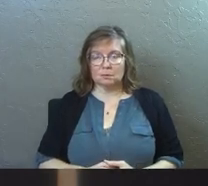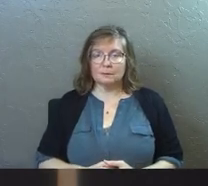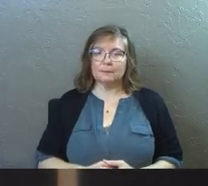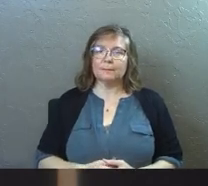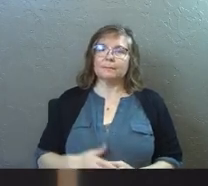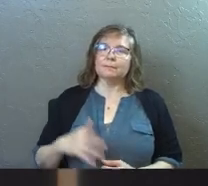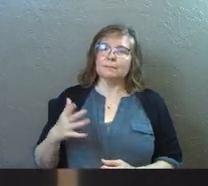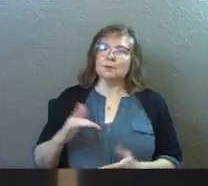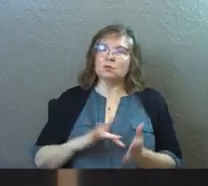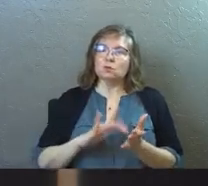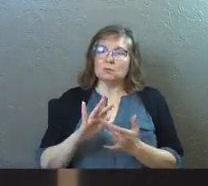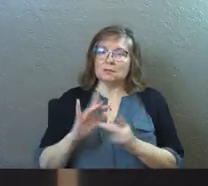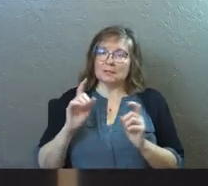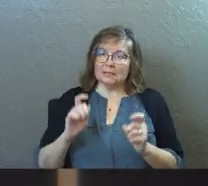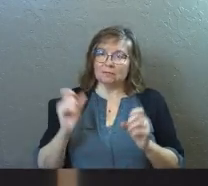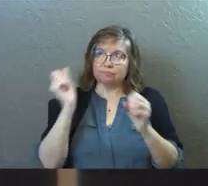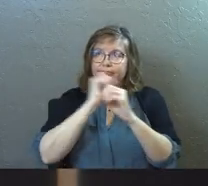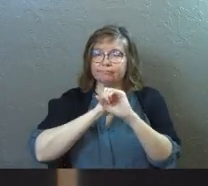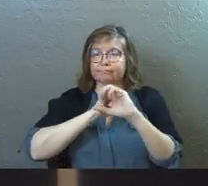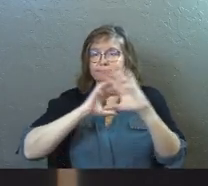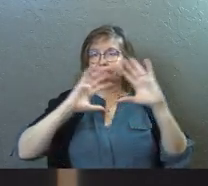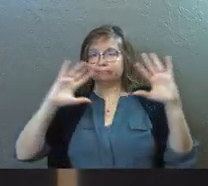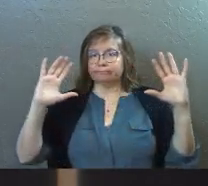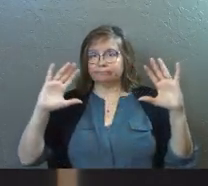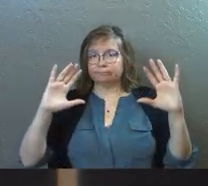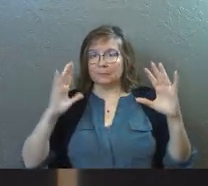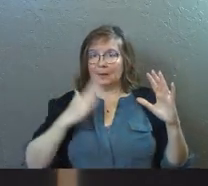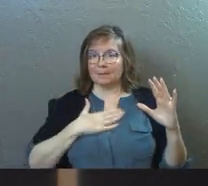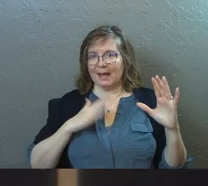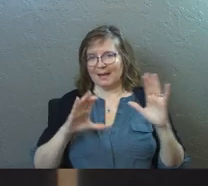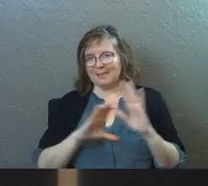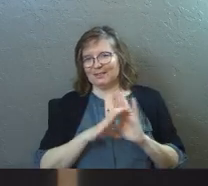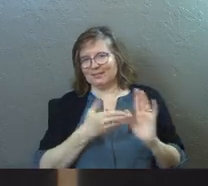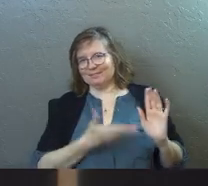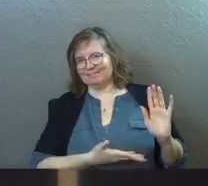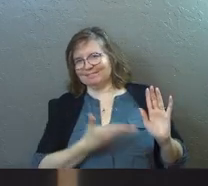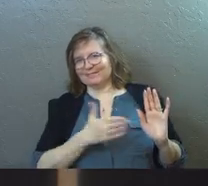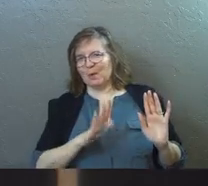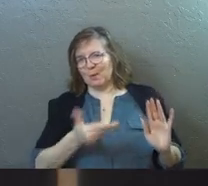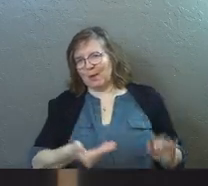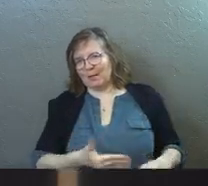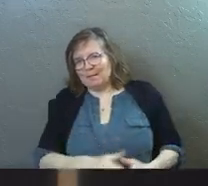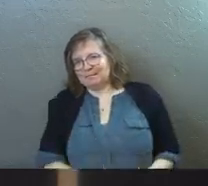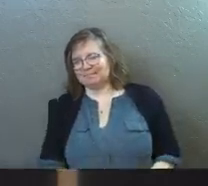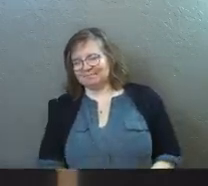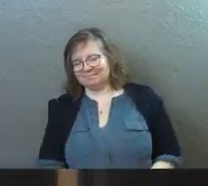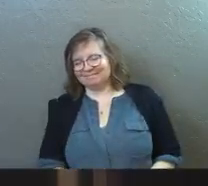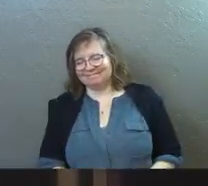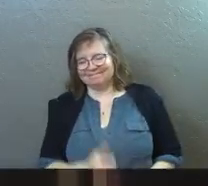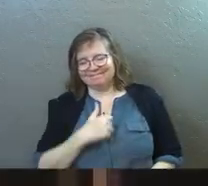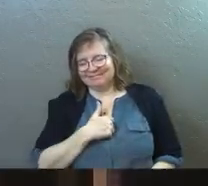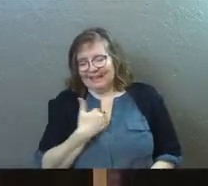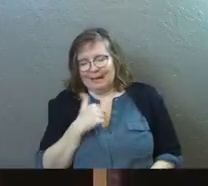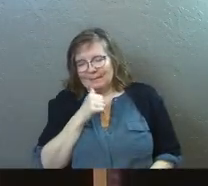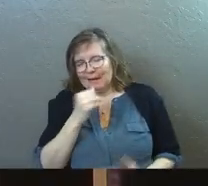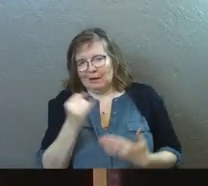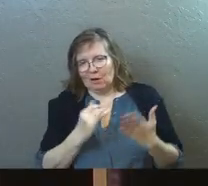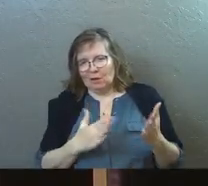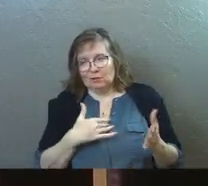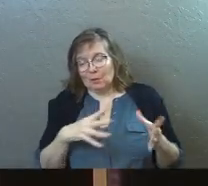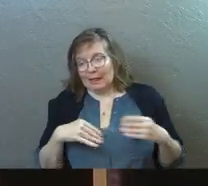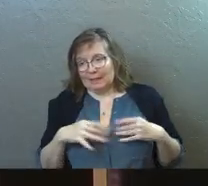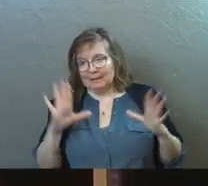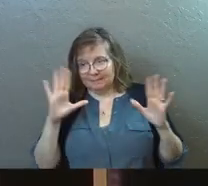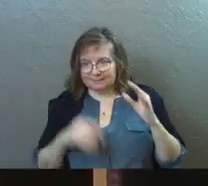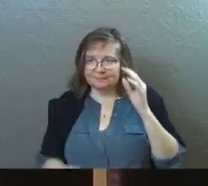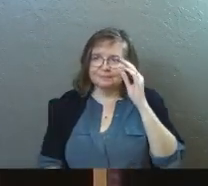And so Jesus gives us a picture. There's my picture. You're welcome. Actually, sorry. I'm not an artist. Don't